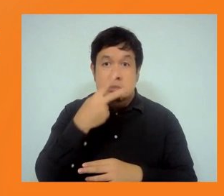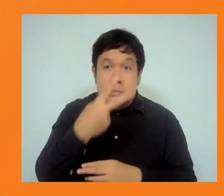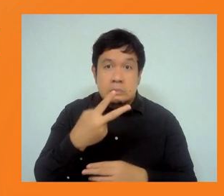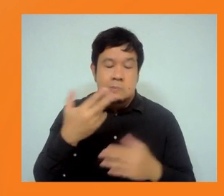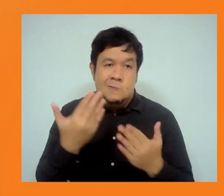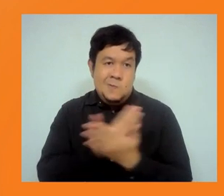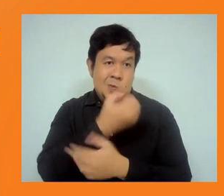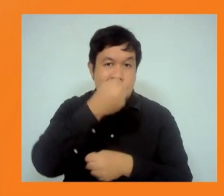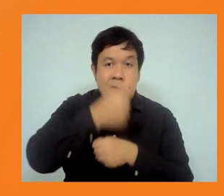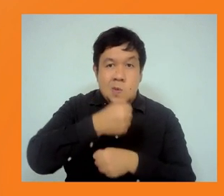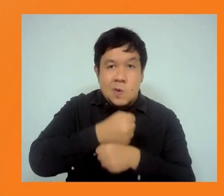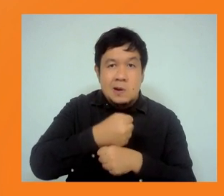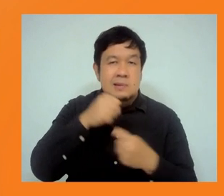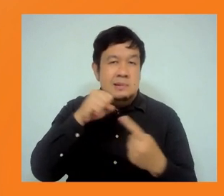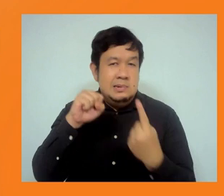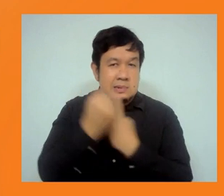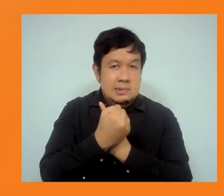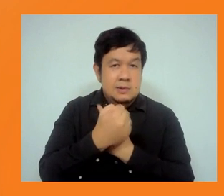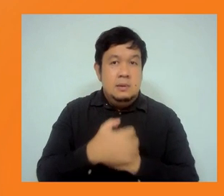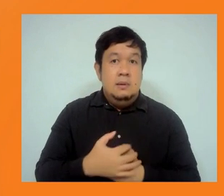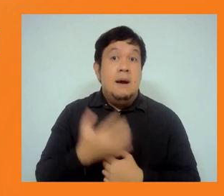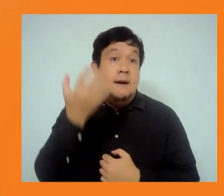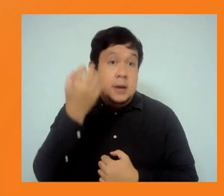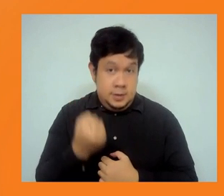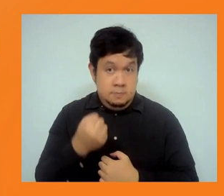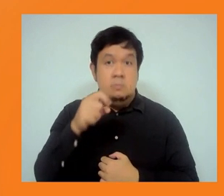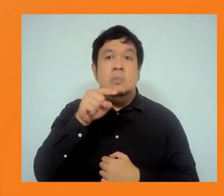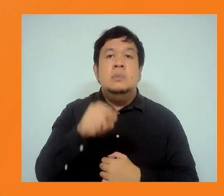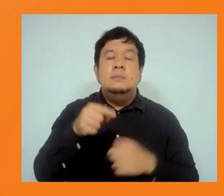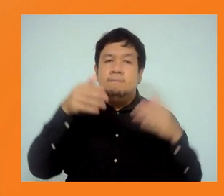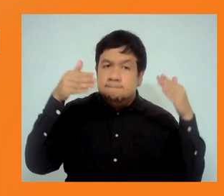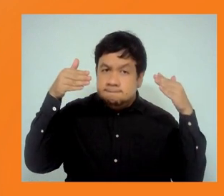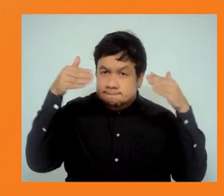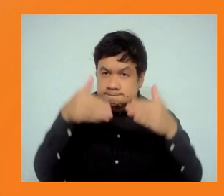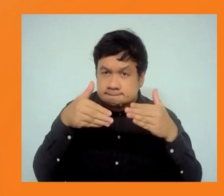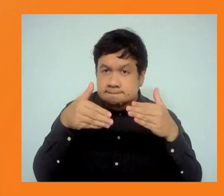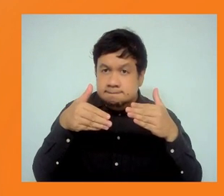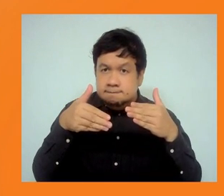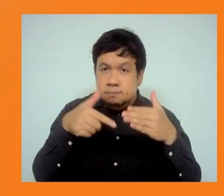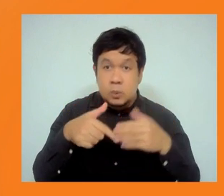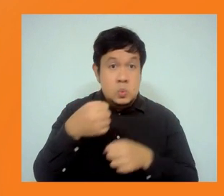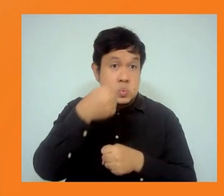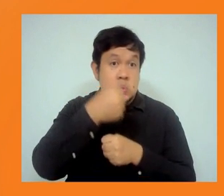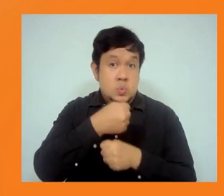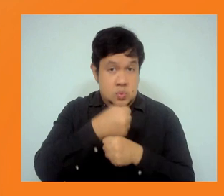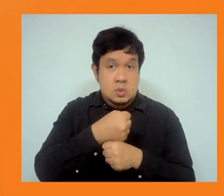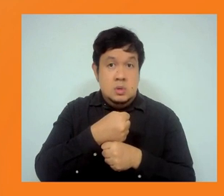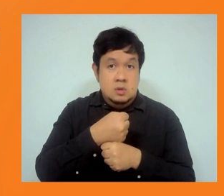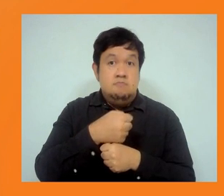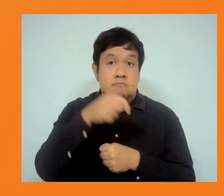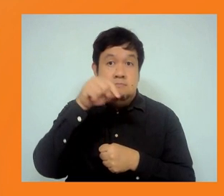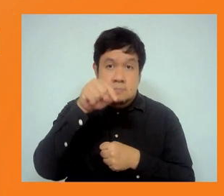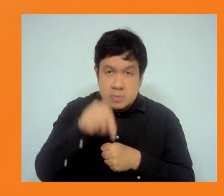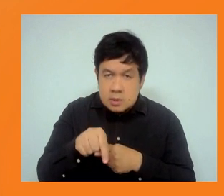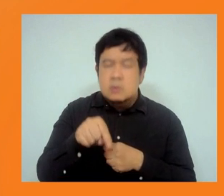suggesting. There will be a focus on the core labour standards, but we will also look more broadly at a range of working